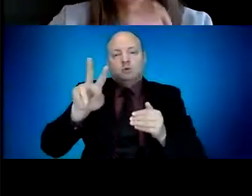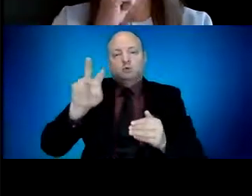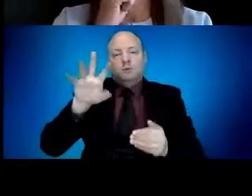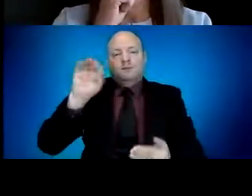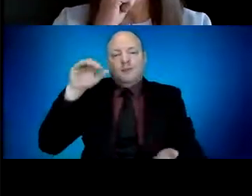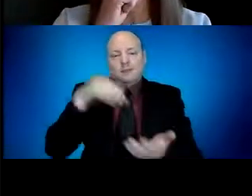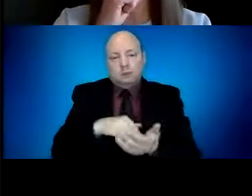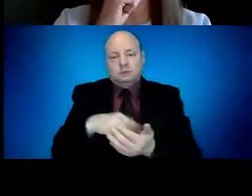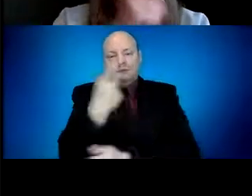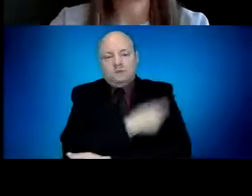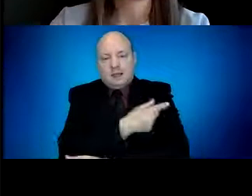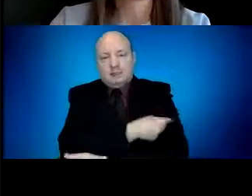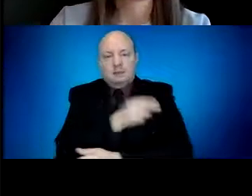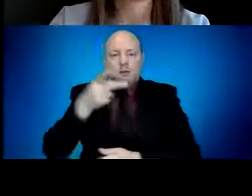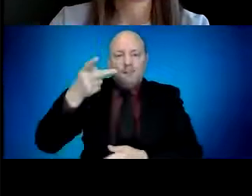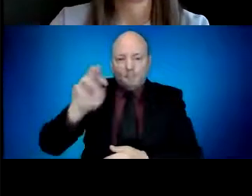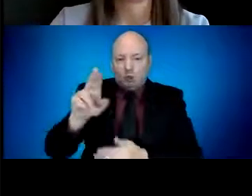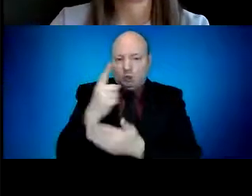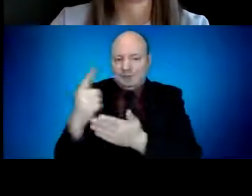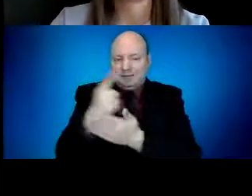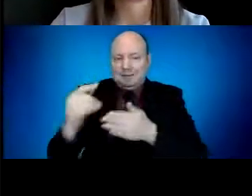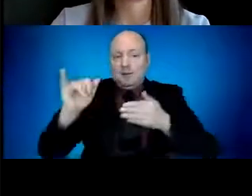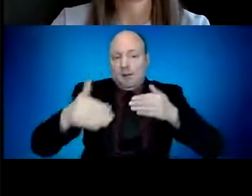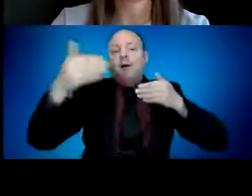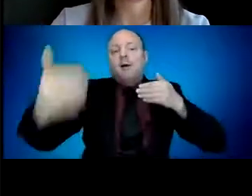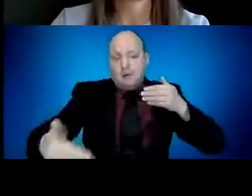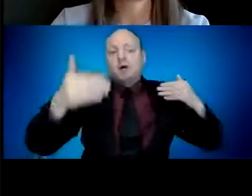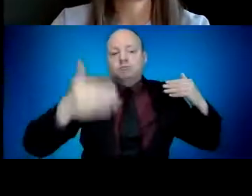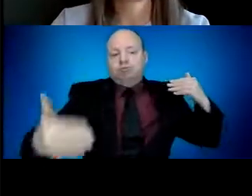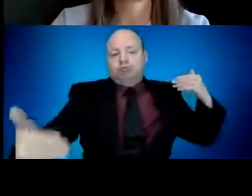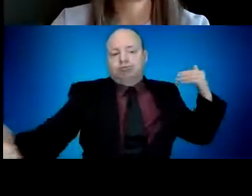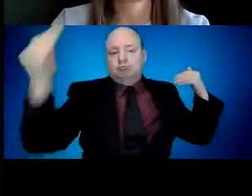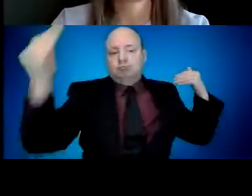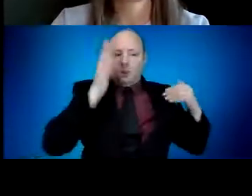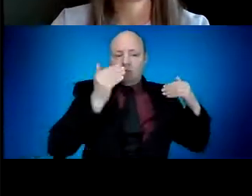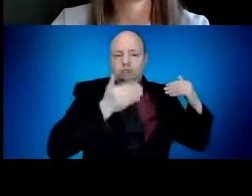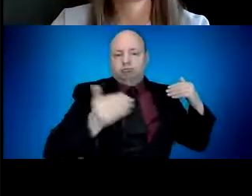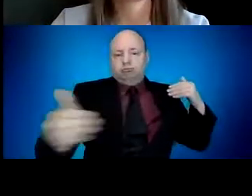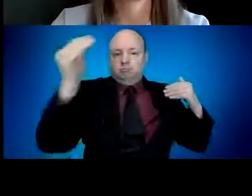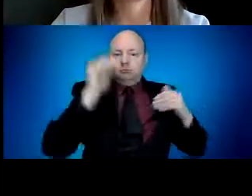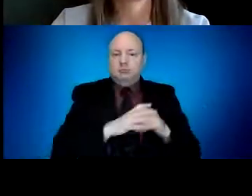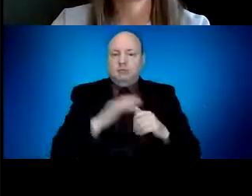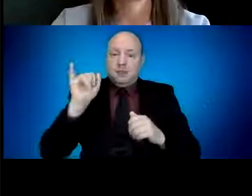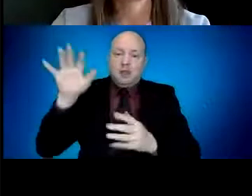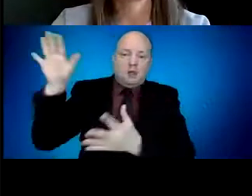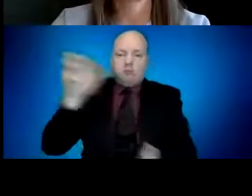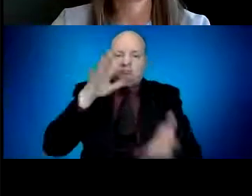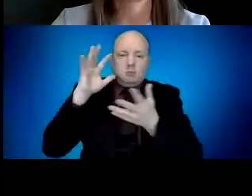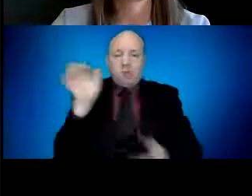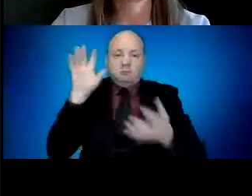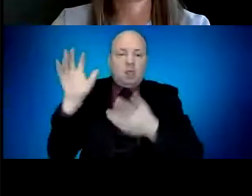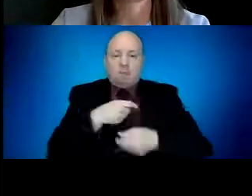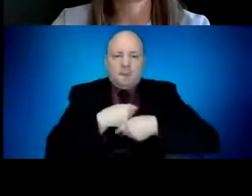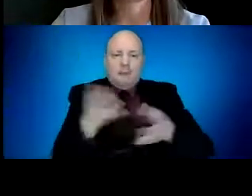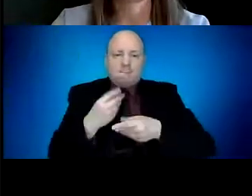to develop surge plans to prepare for this infusion. At this time, we continue to distribute a vast majority of our state allocation on a per capita